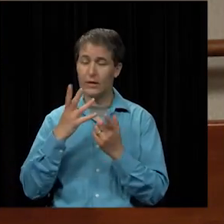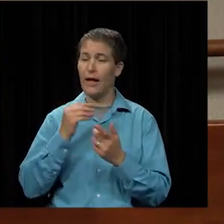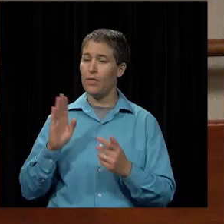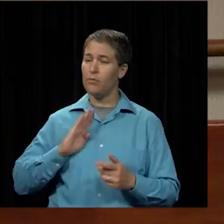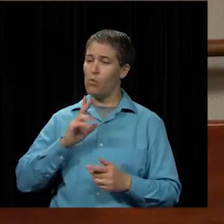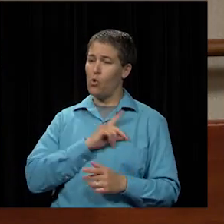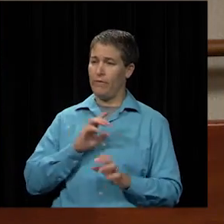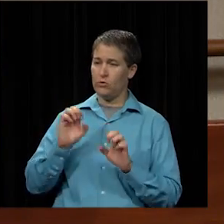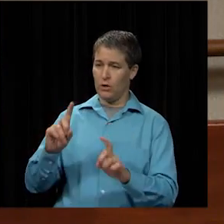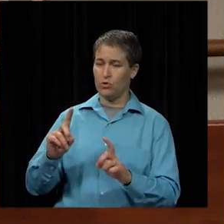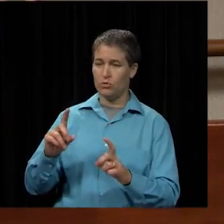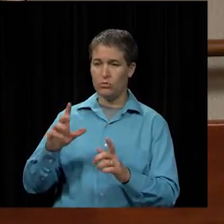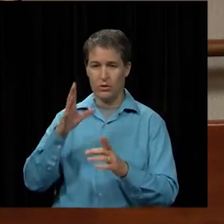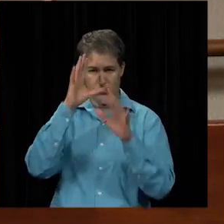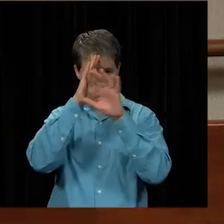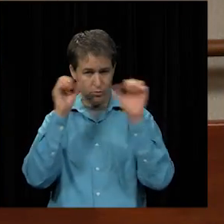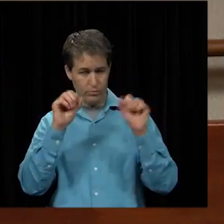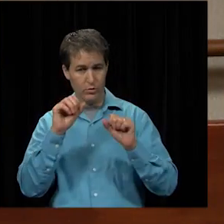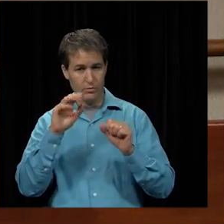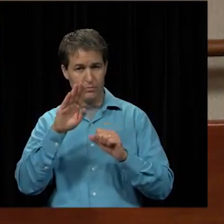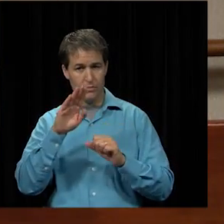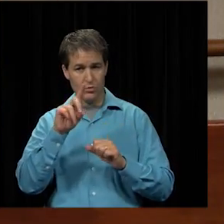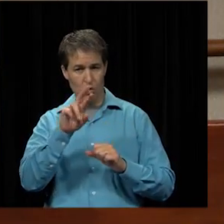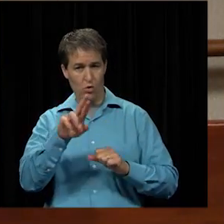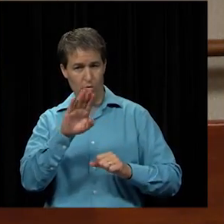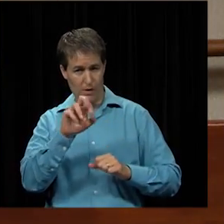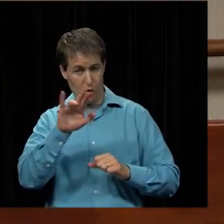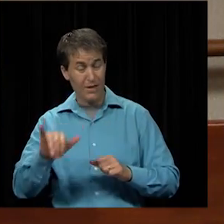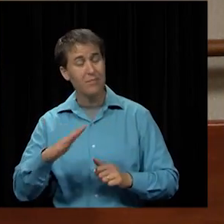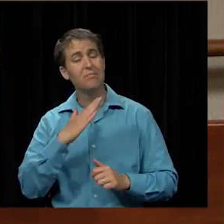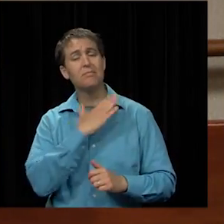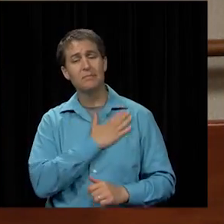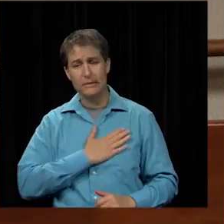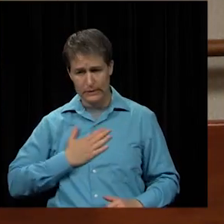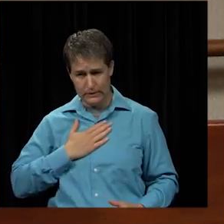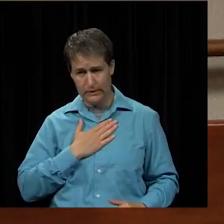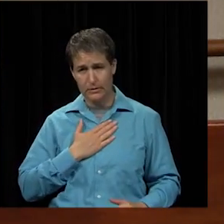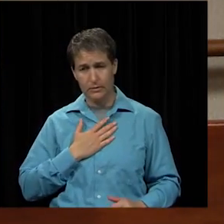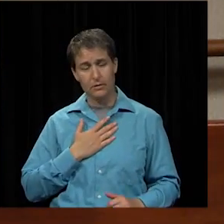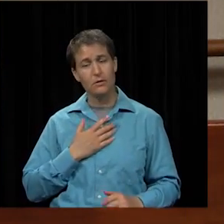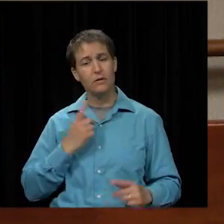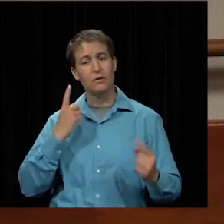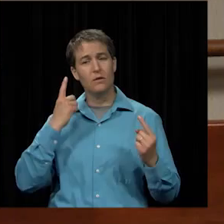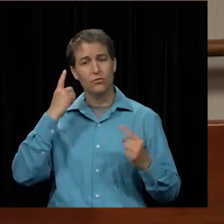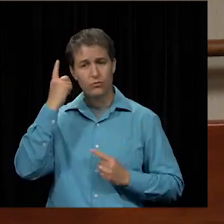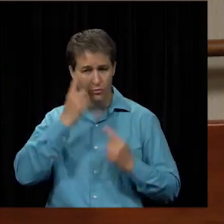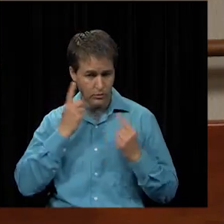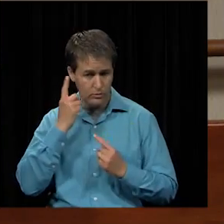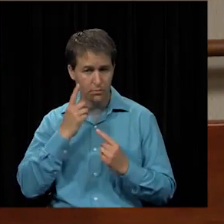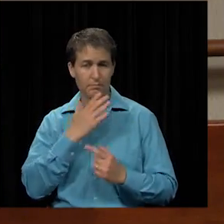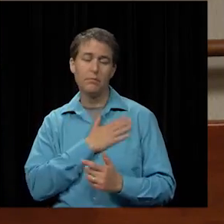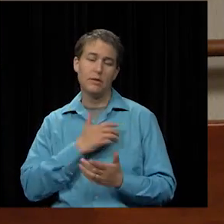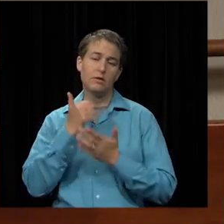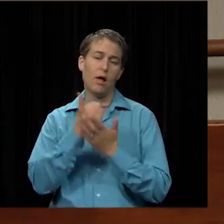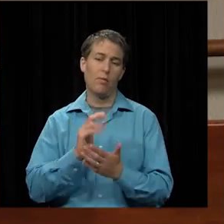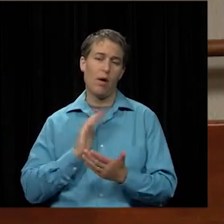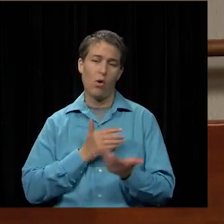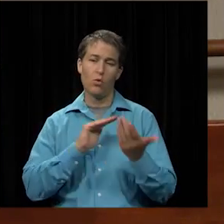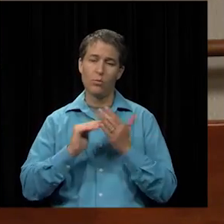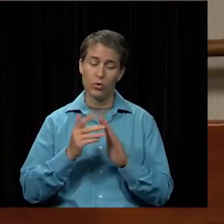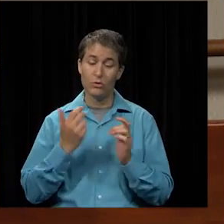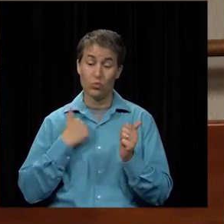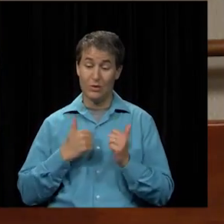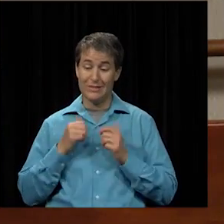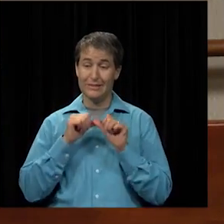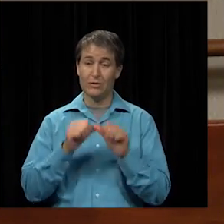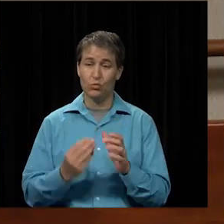and Superintendent Barry, Dr. Barry, please take this under reconsideration and please help our community as we grow.